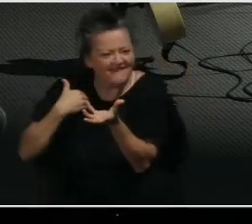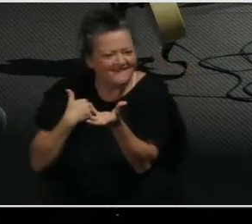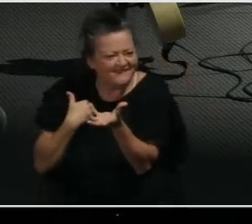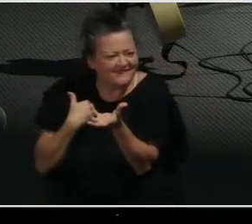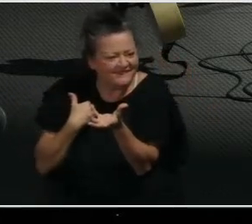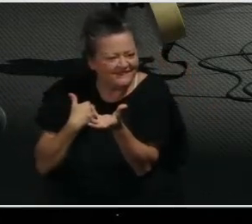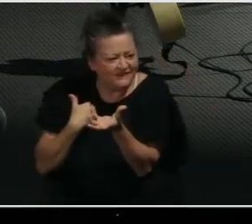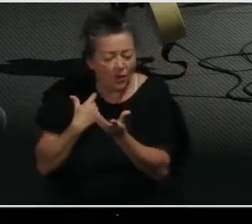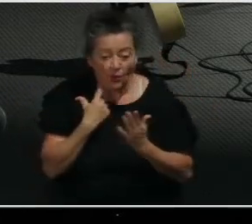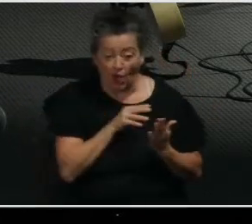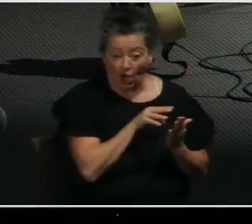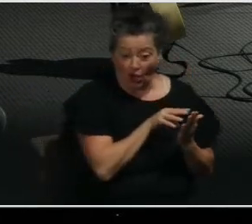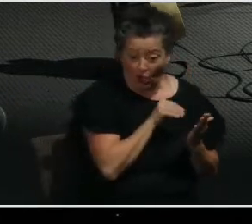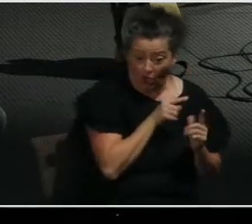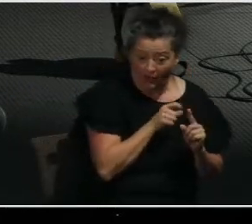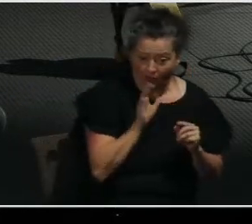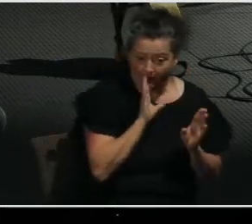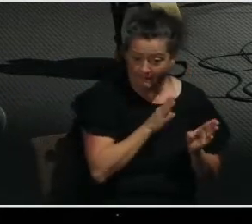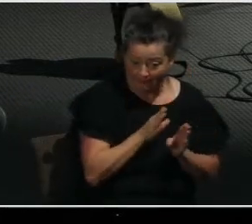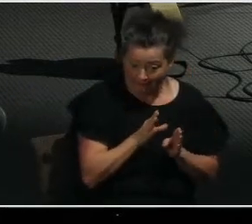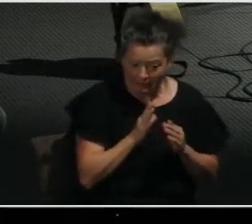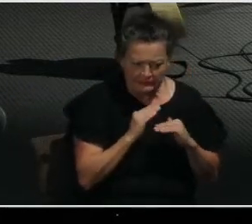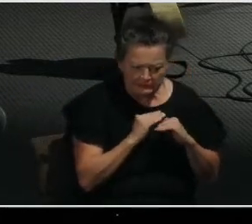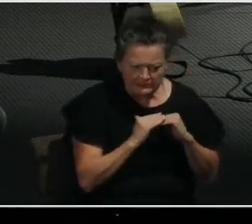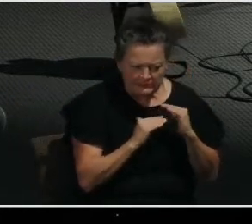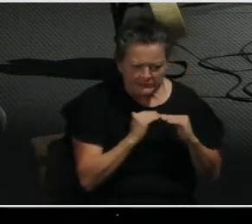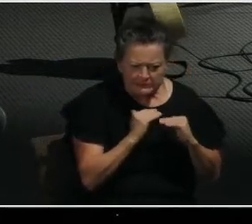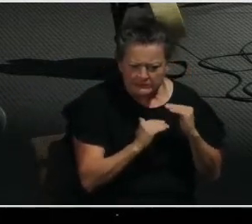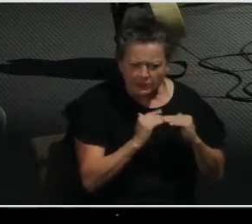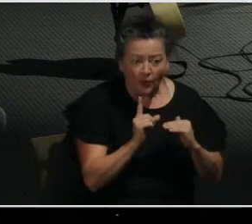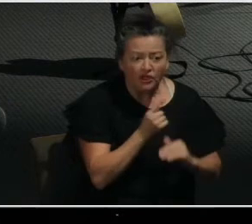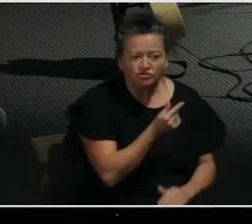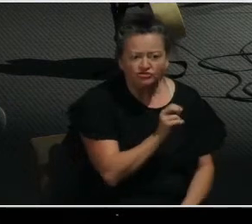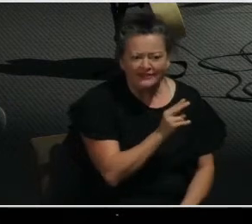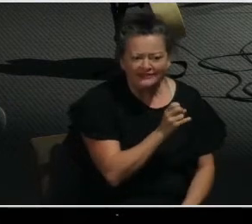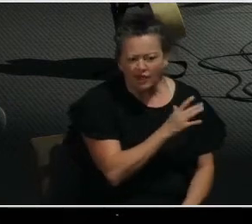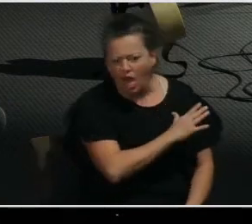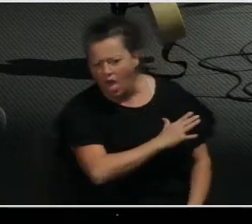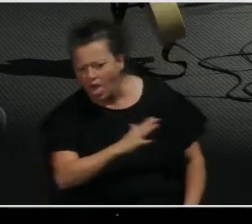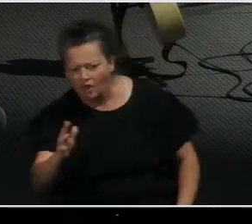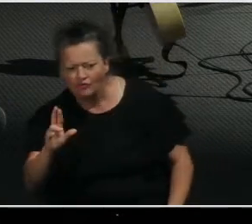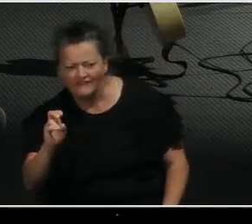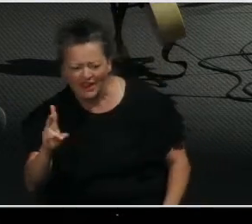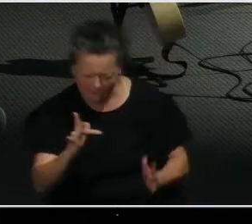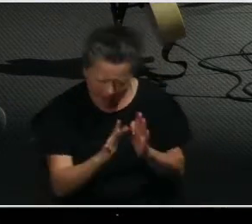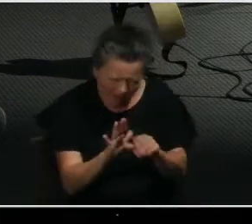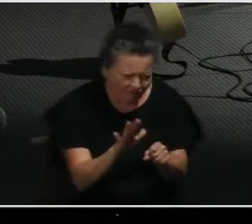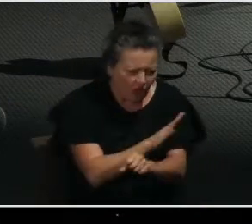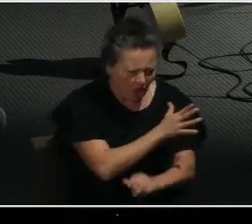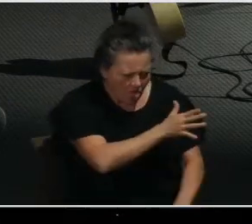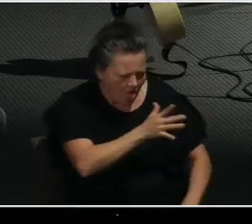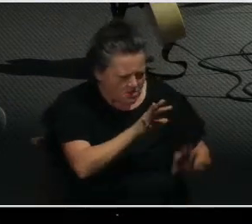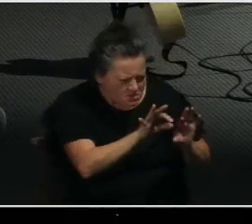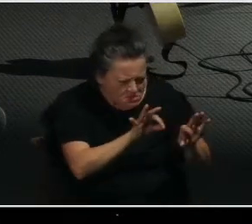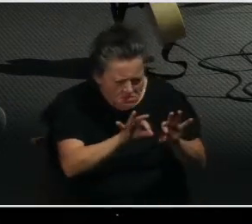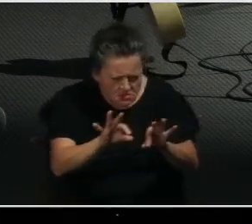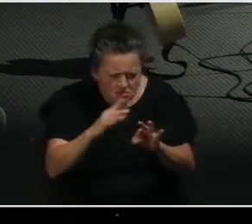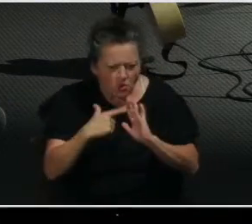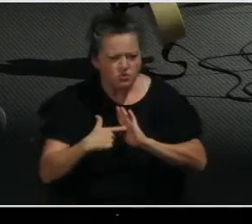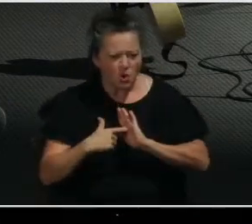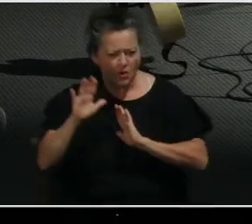from Genesis to Revelation. Or one more, why is there suffering and evil in the world?